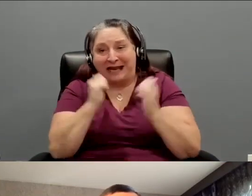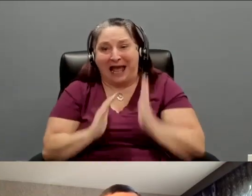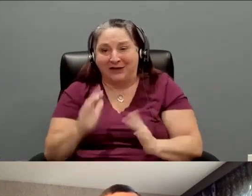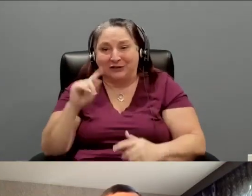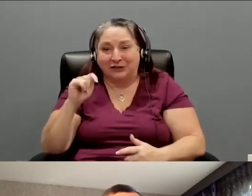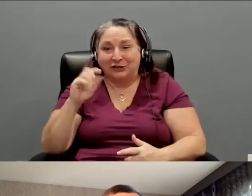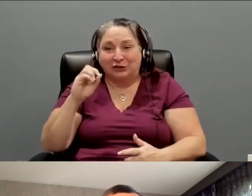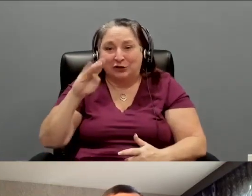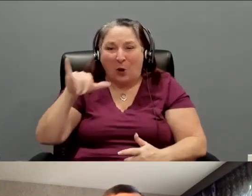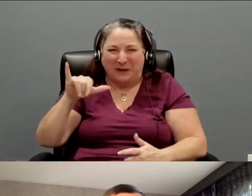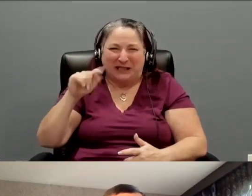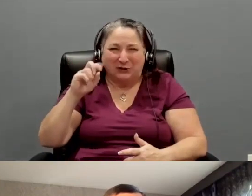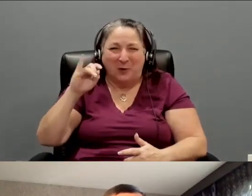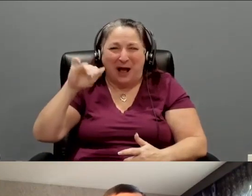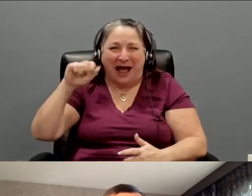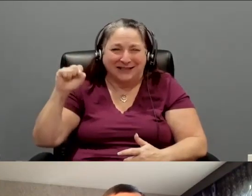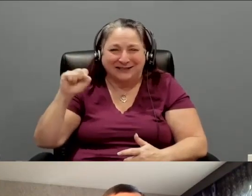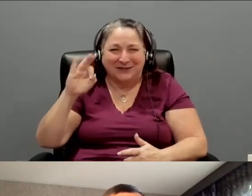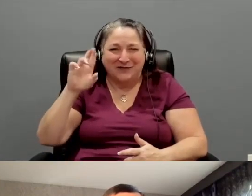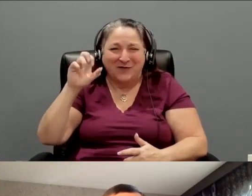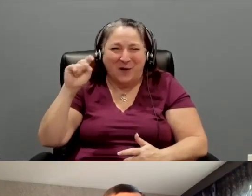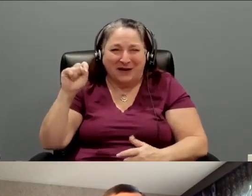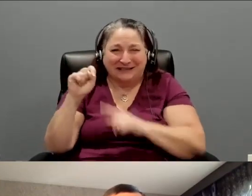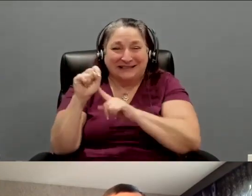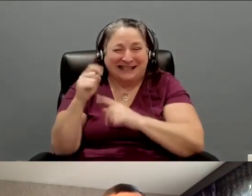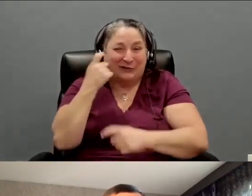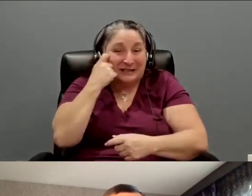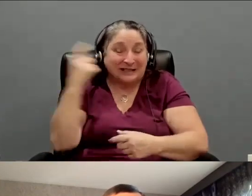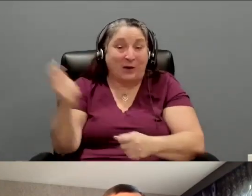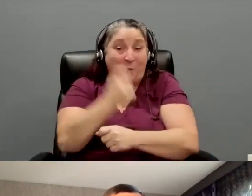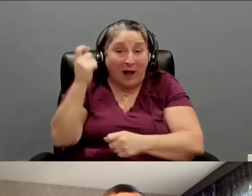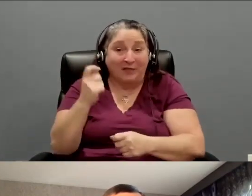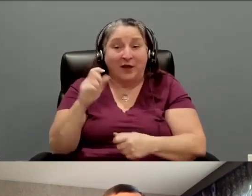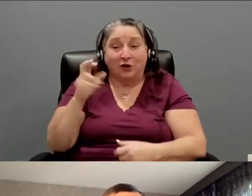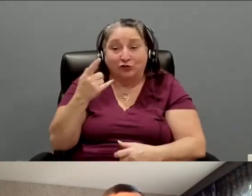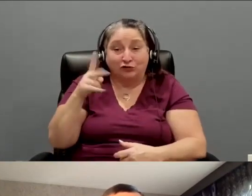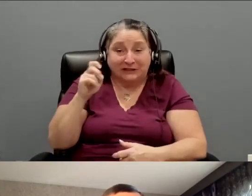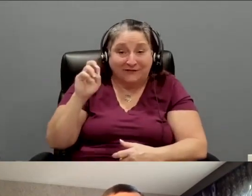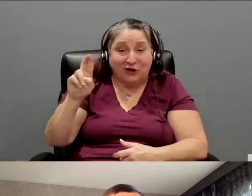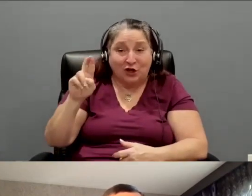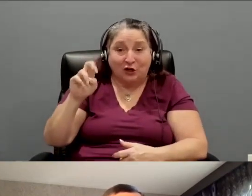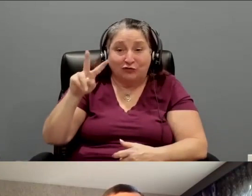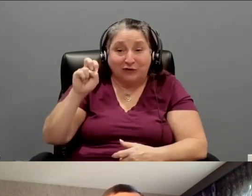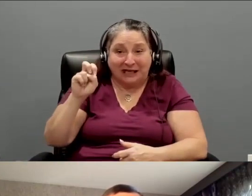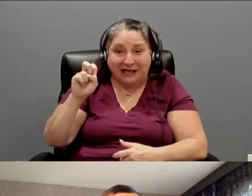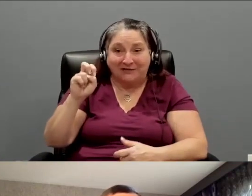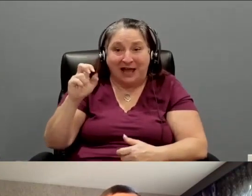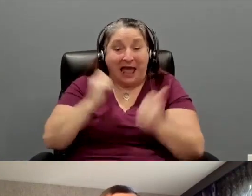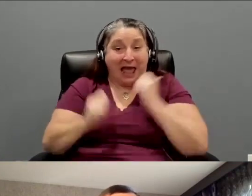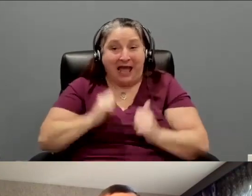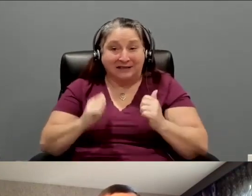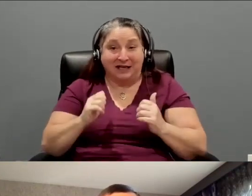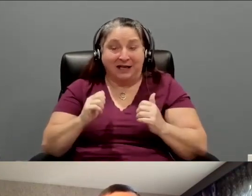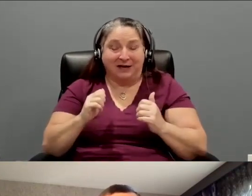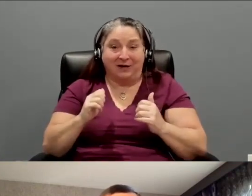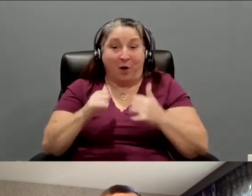Tobias Forrest recently won the Christopher Reeve acting award at the prestigious, um, media access